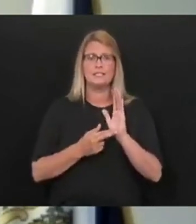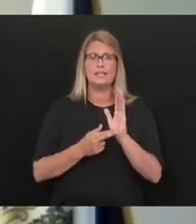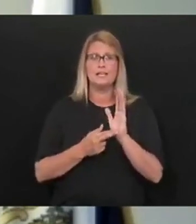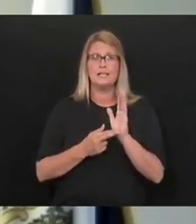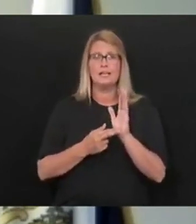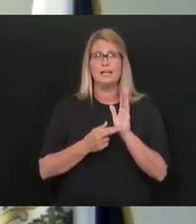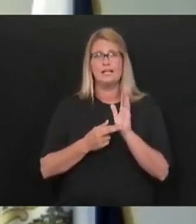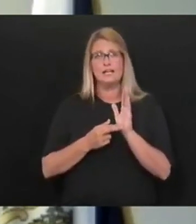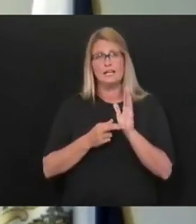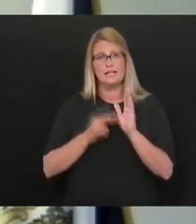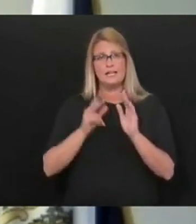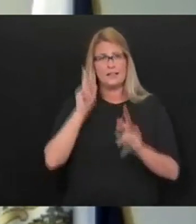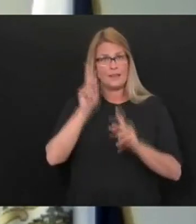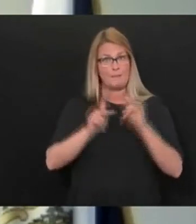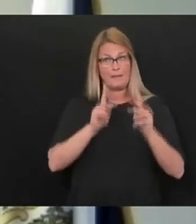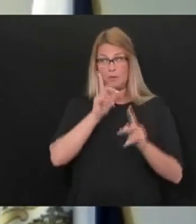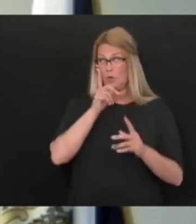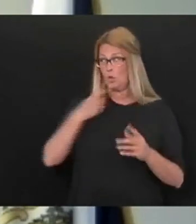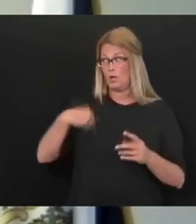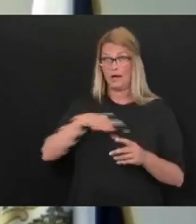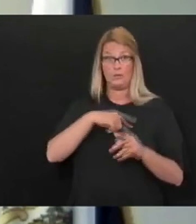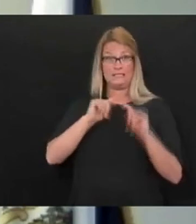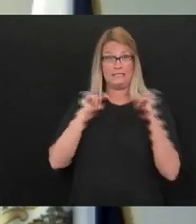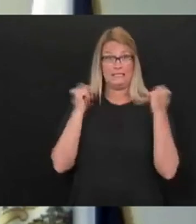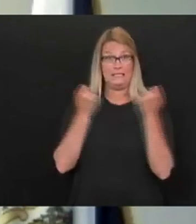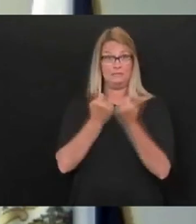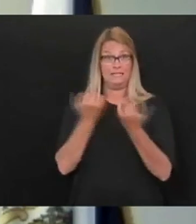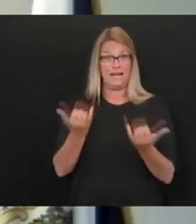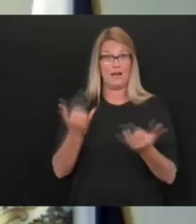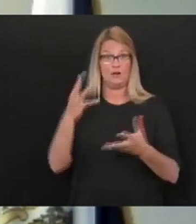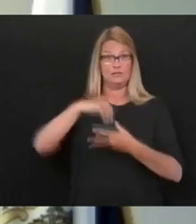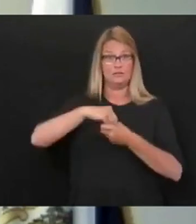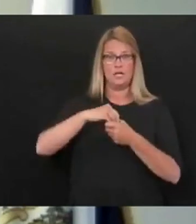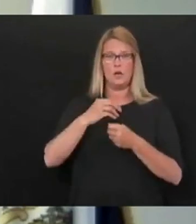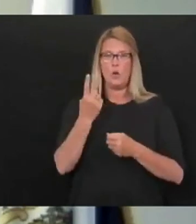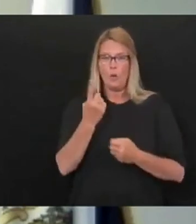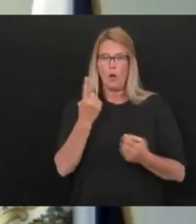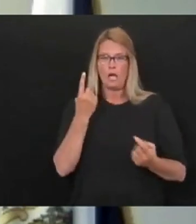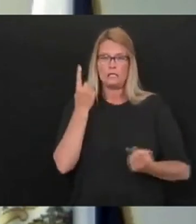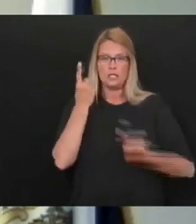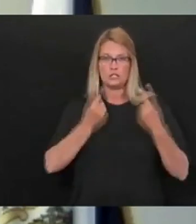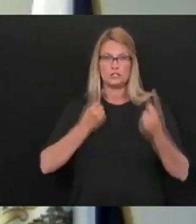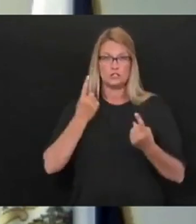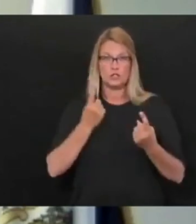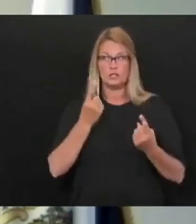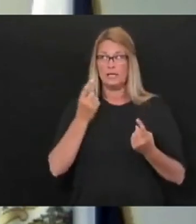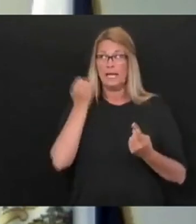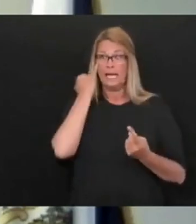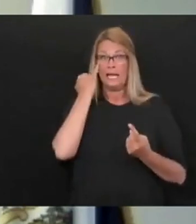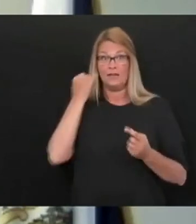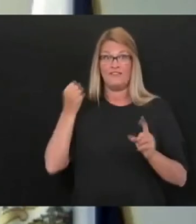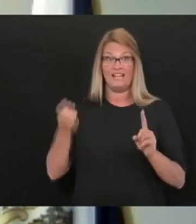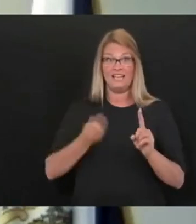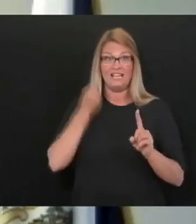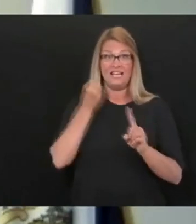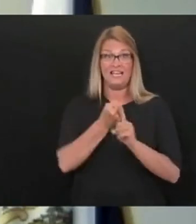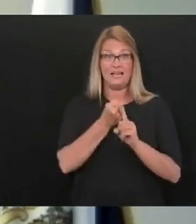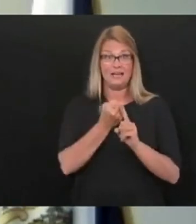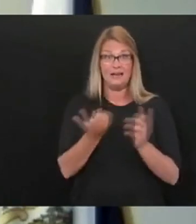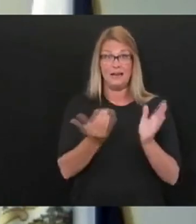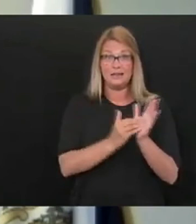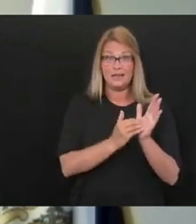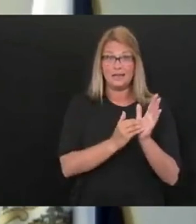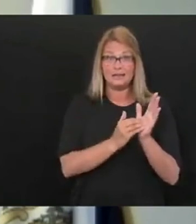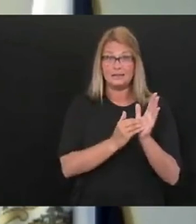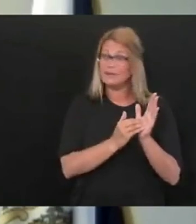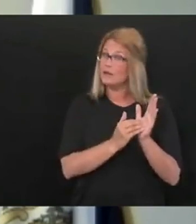deeply involved in this, one of our biggest concerns is the second wave and what's going to happen. So we all worry about that. We